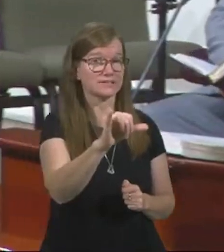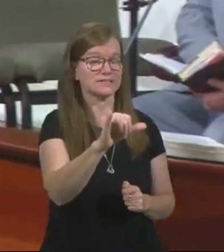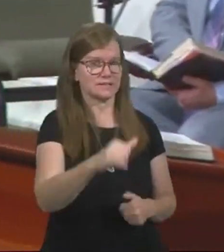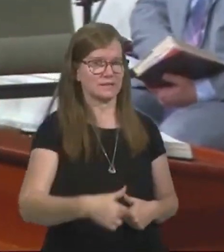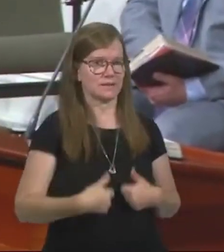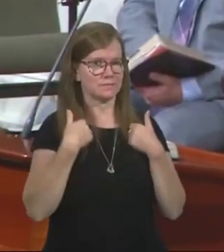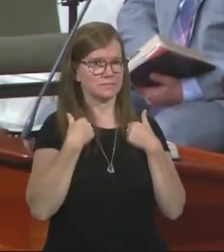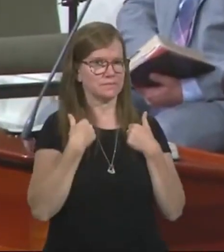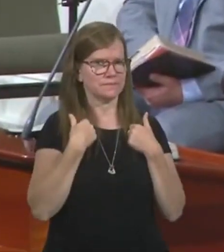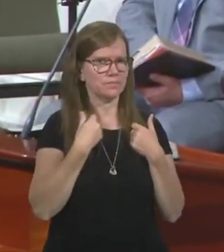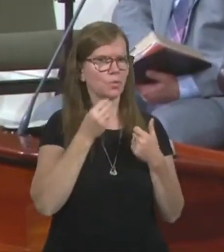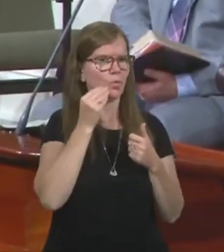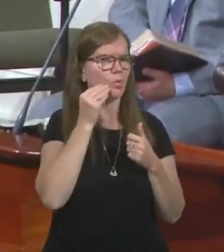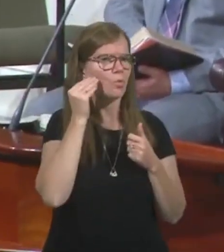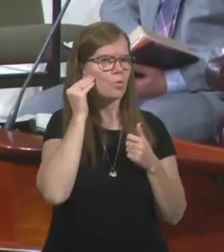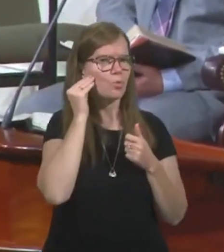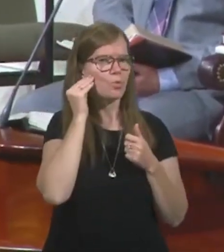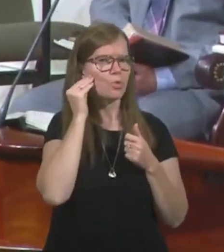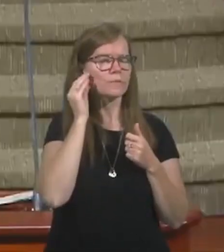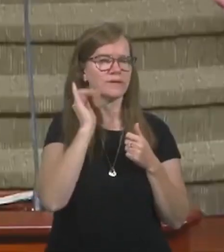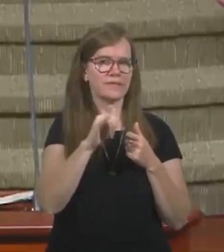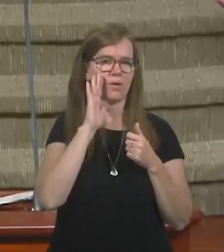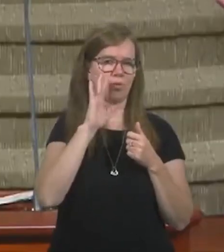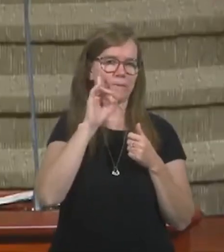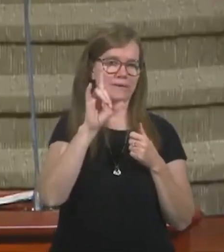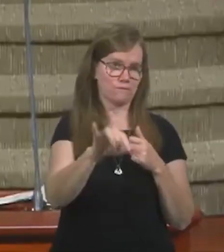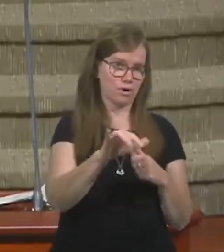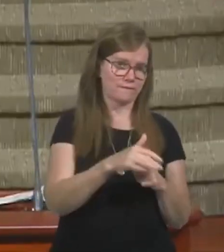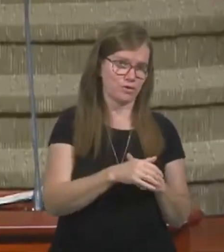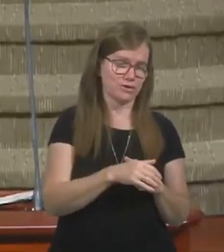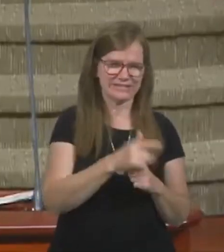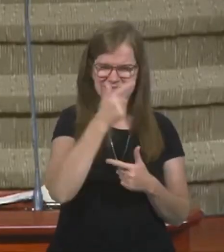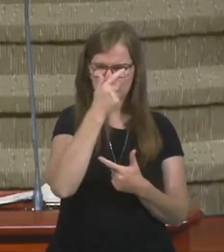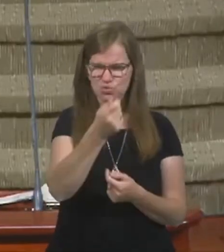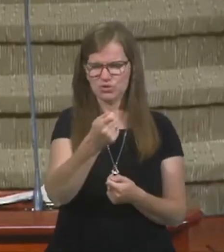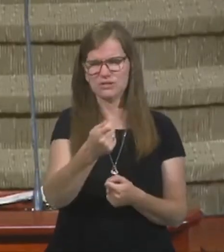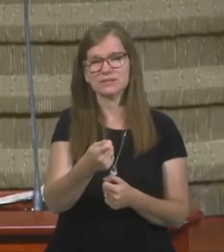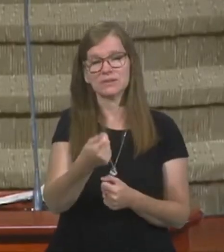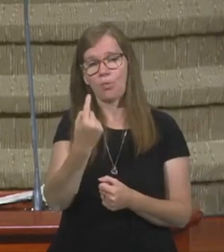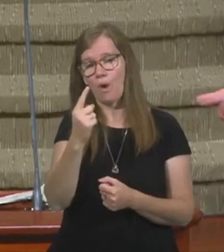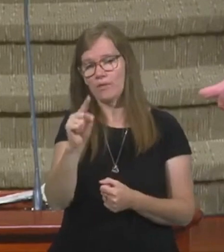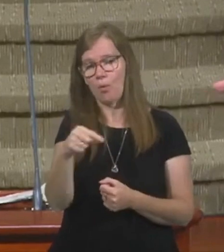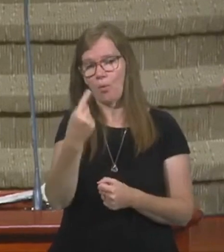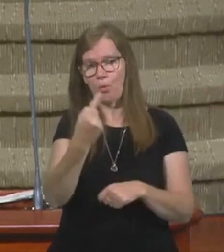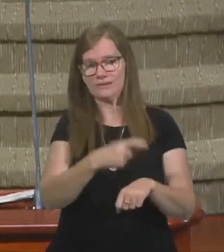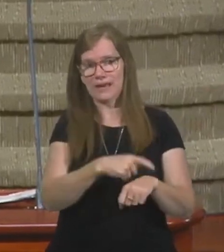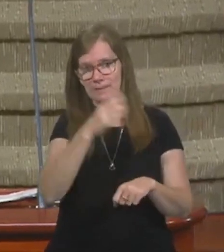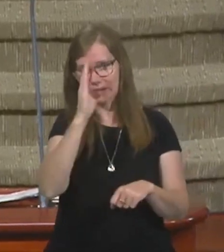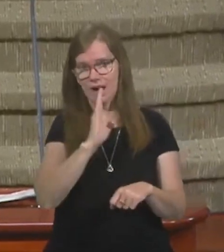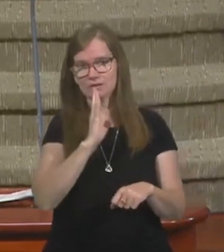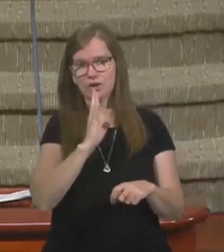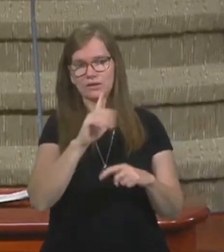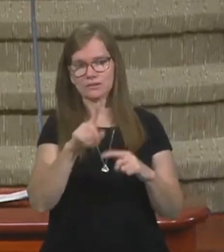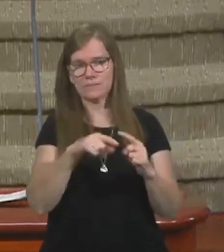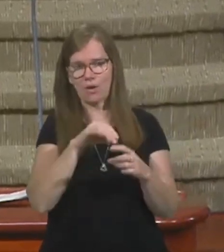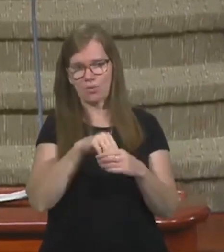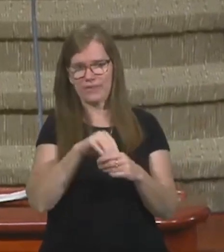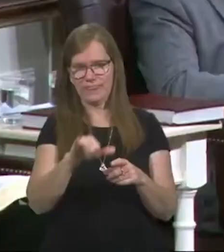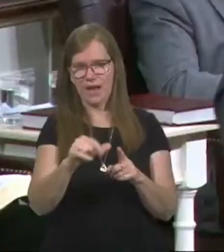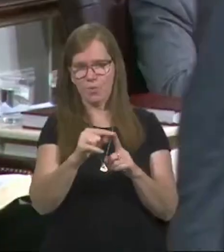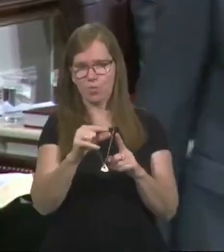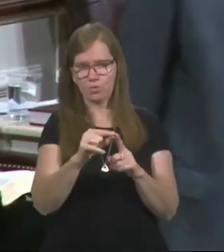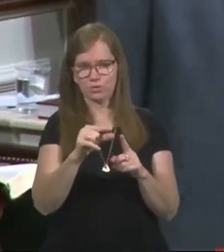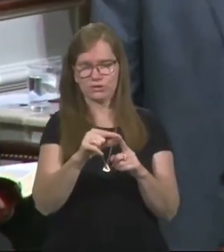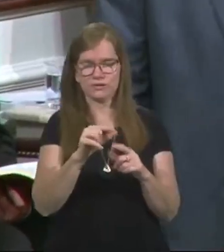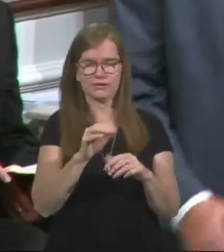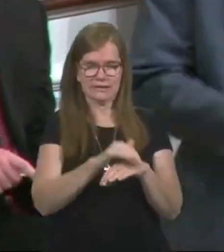Everlasting habitation, homes that will be lived forever. It's interesting, this is one of the only times that God speaks about this in these words